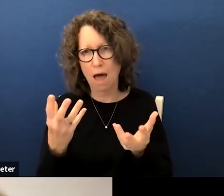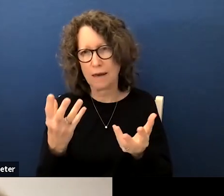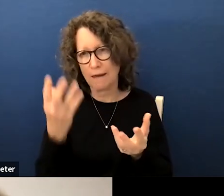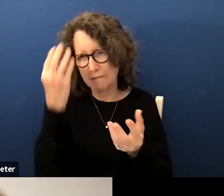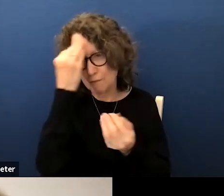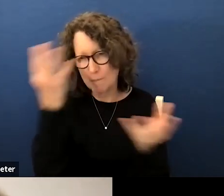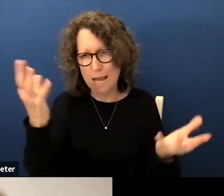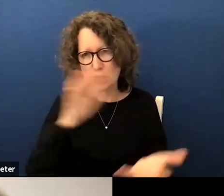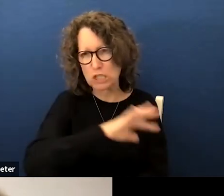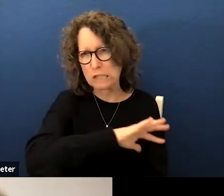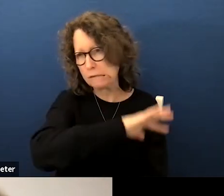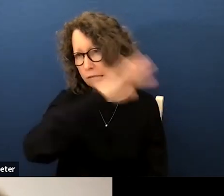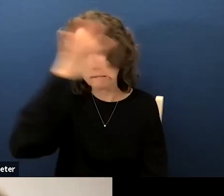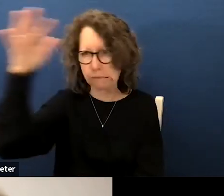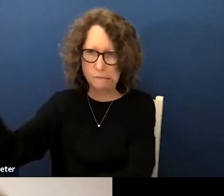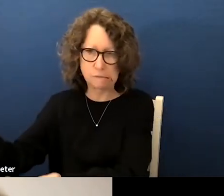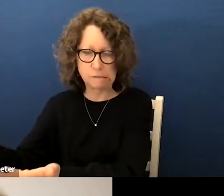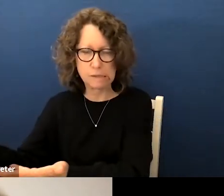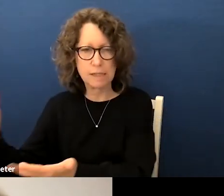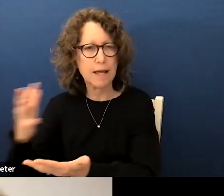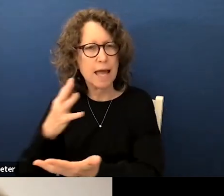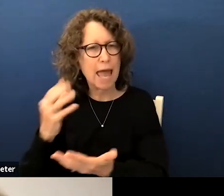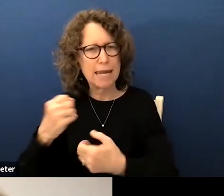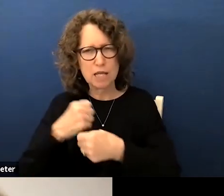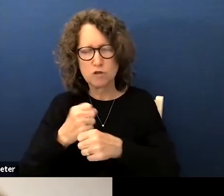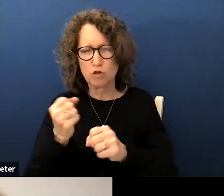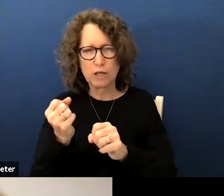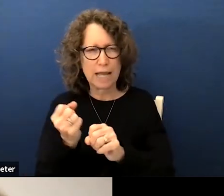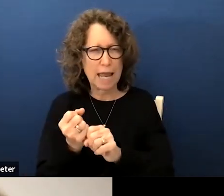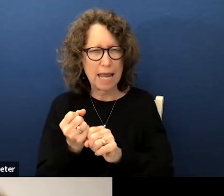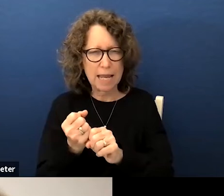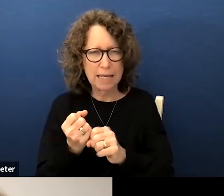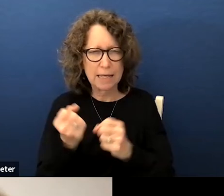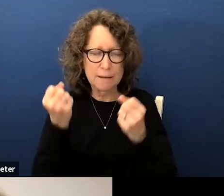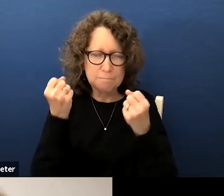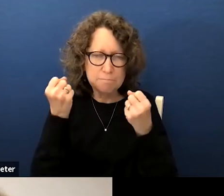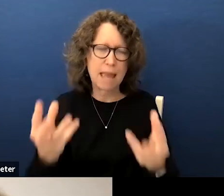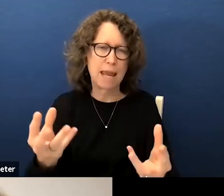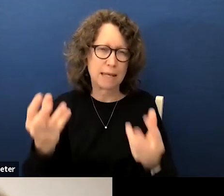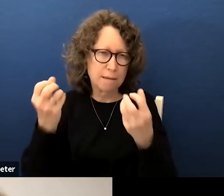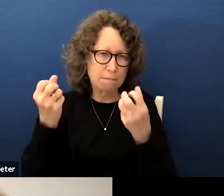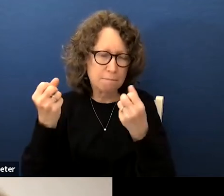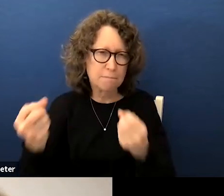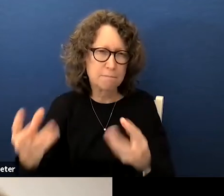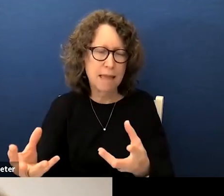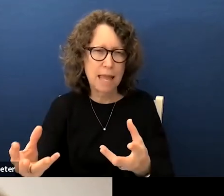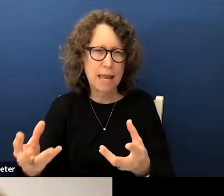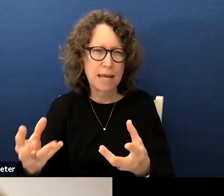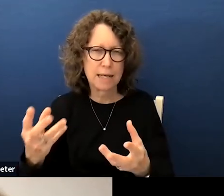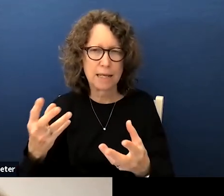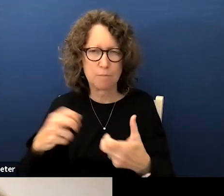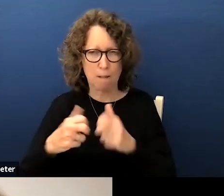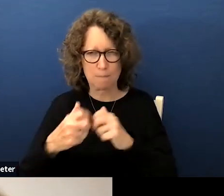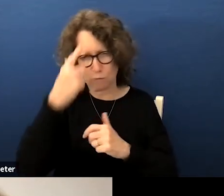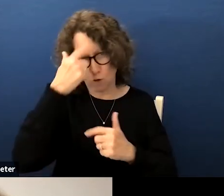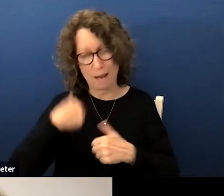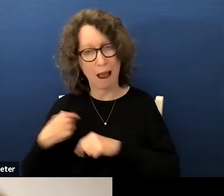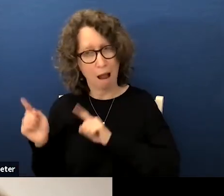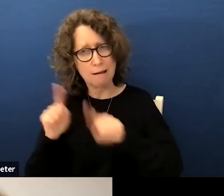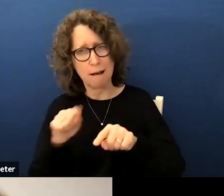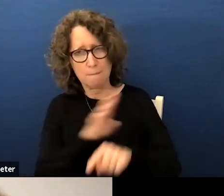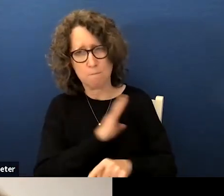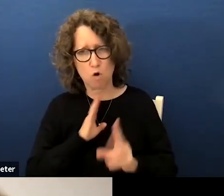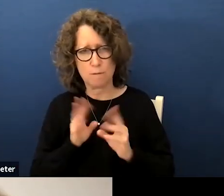and it's created many many questions for me and I come to the board meetings